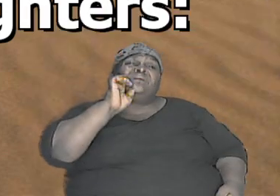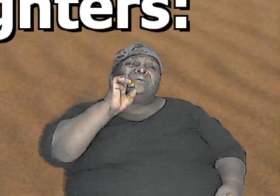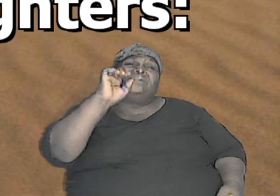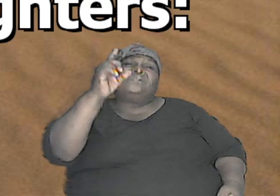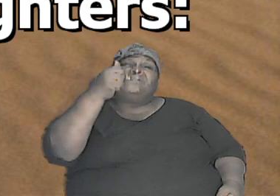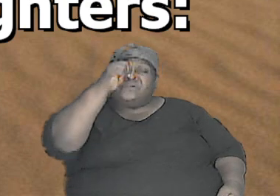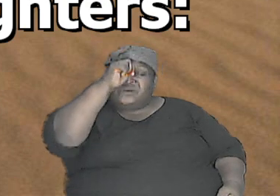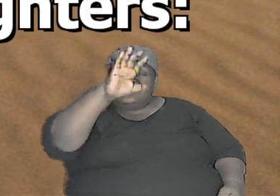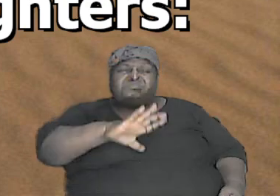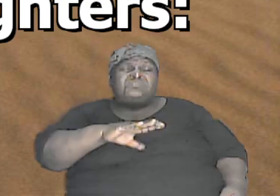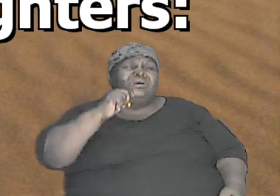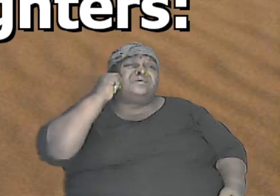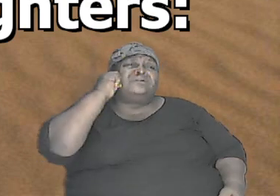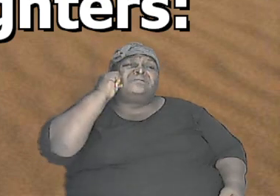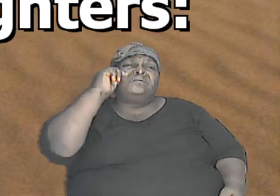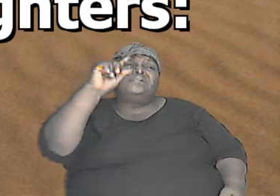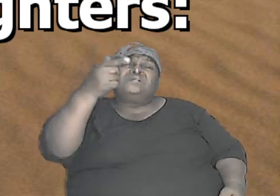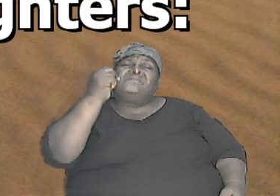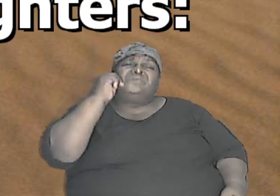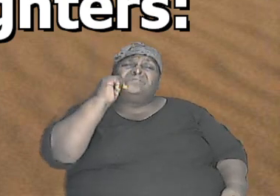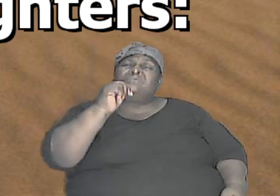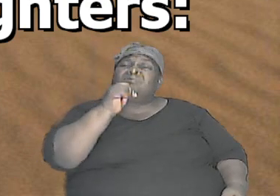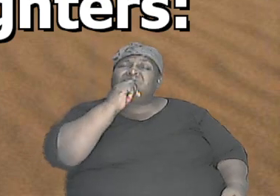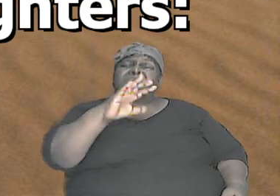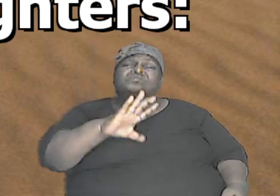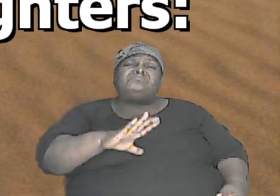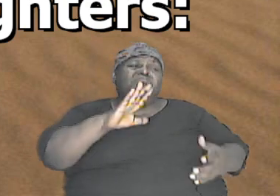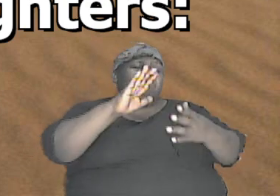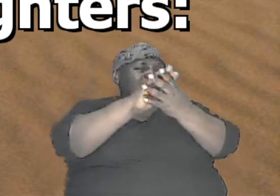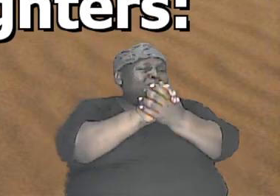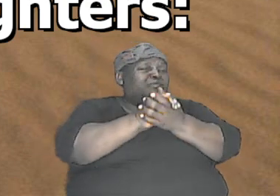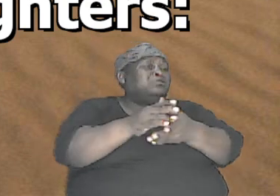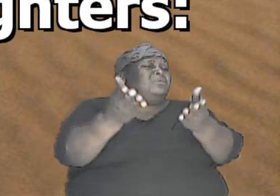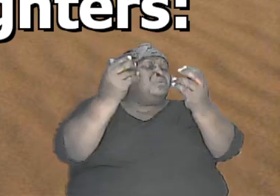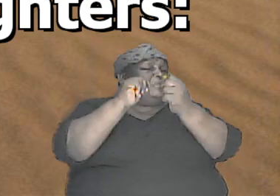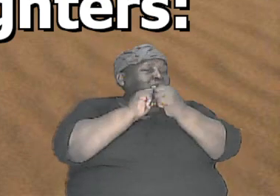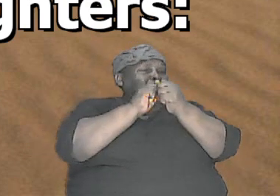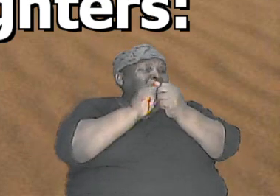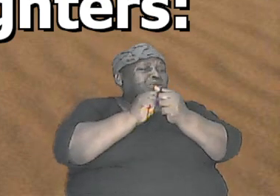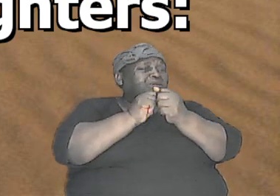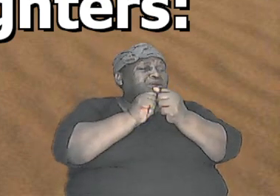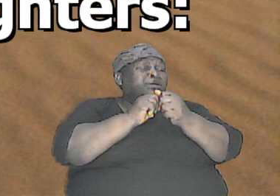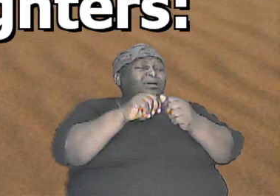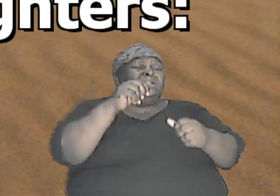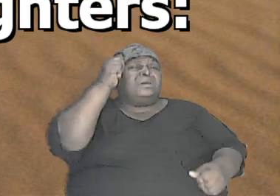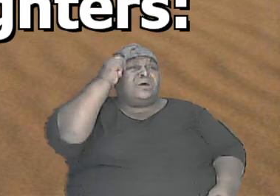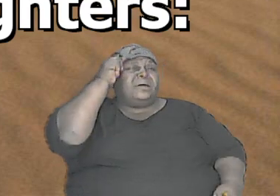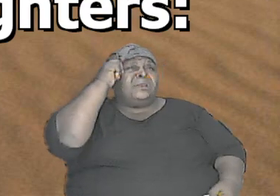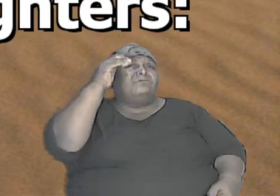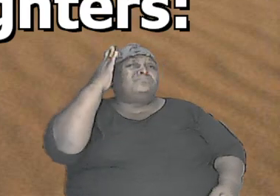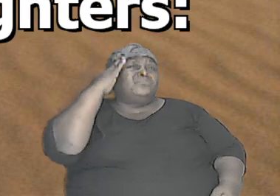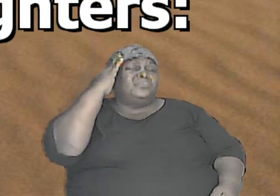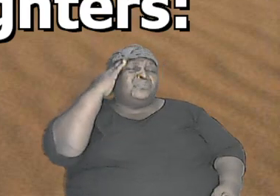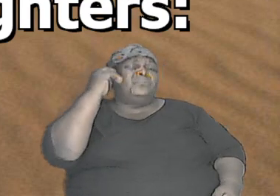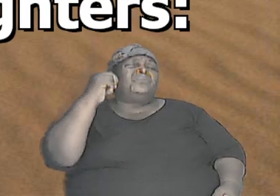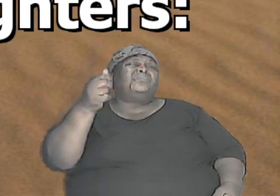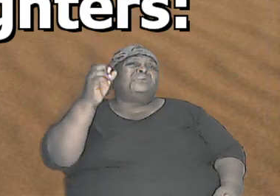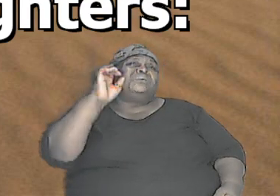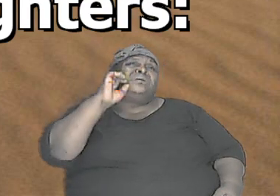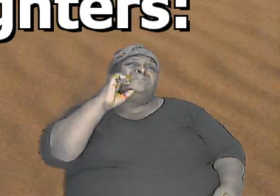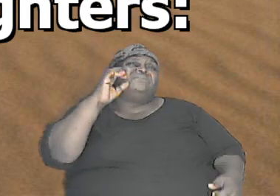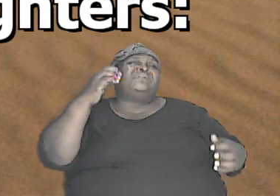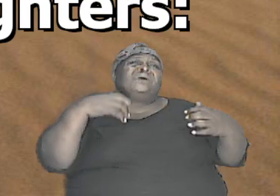the first woman they were married and they got together and Adam knew Eve and she had Cain and